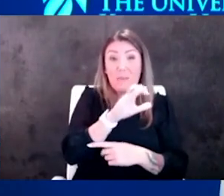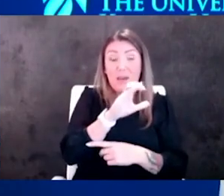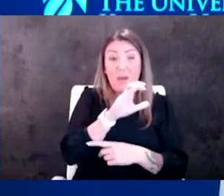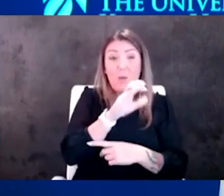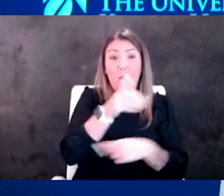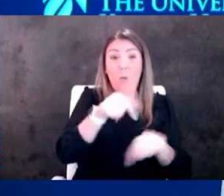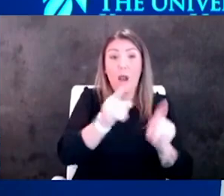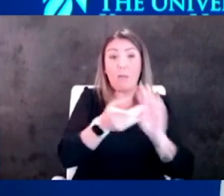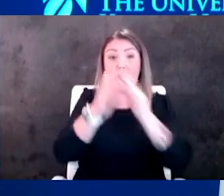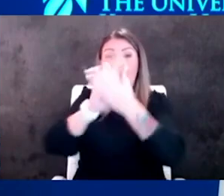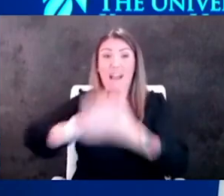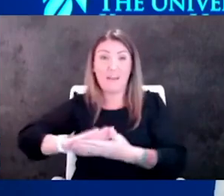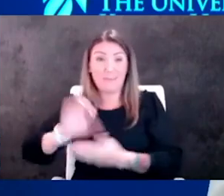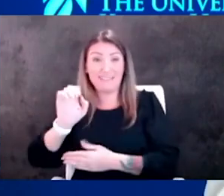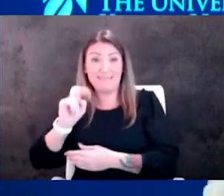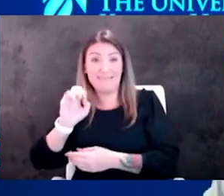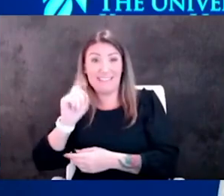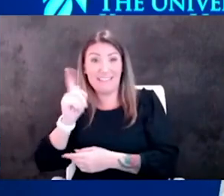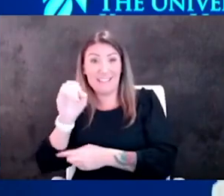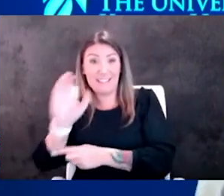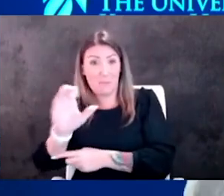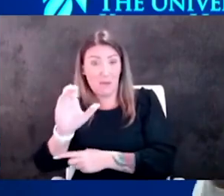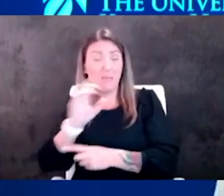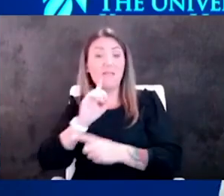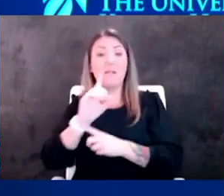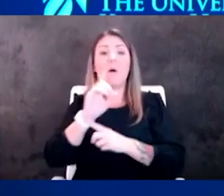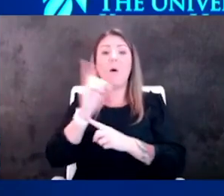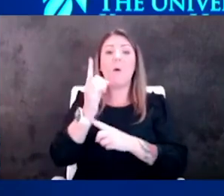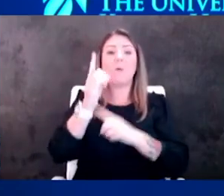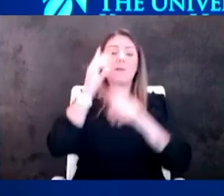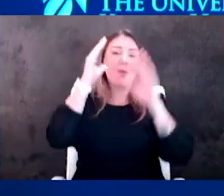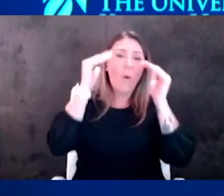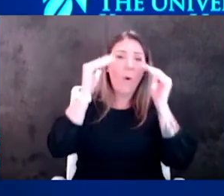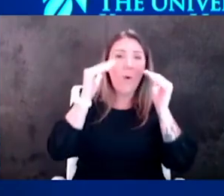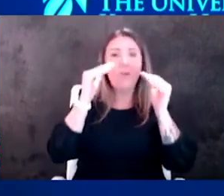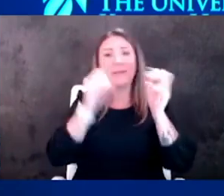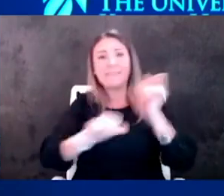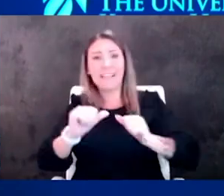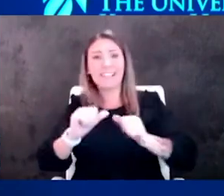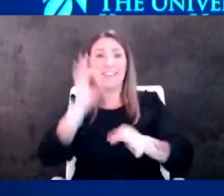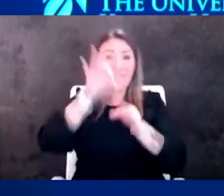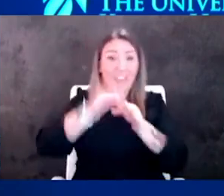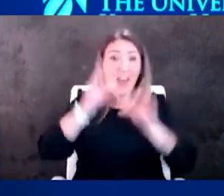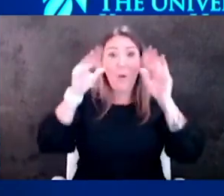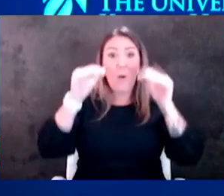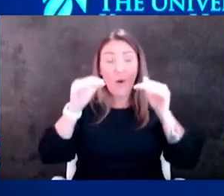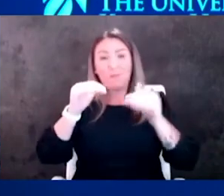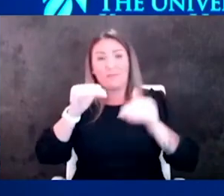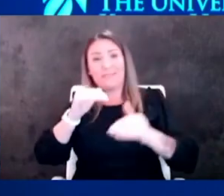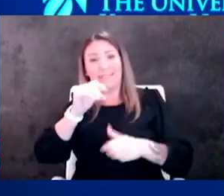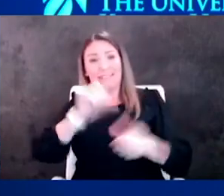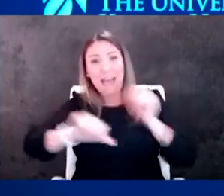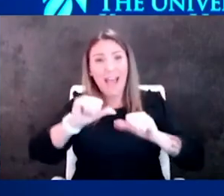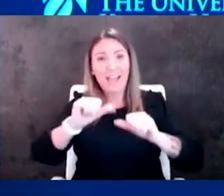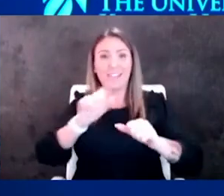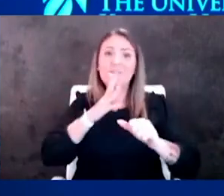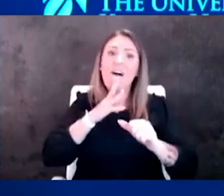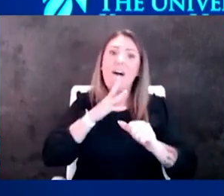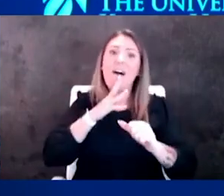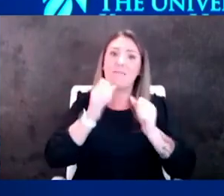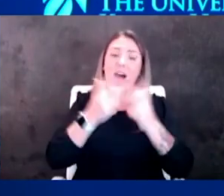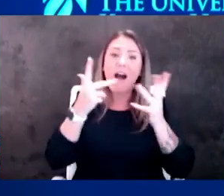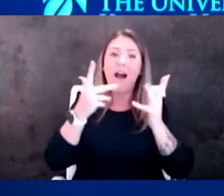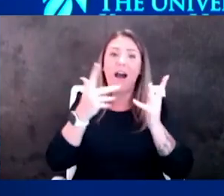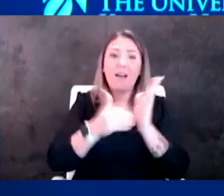we have to do is remember there's always hope and science faith hope science we talk about that a lot in this program because um yesterday hawkeye a big step